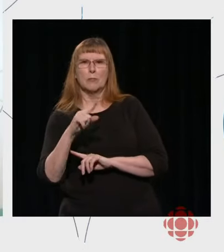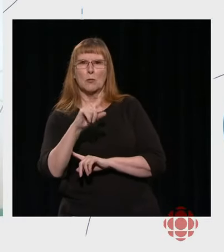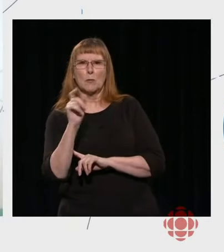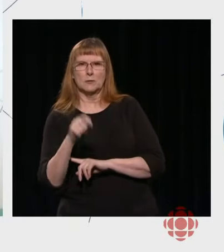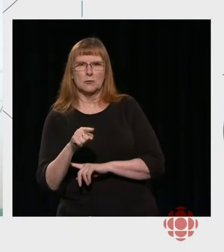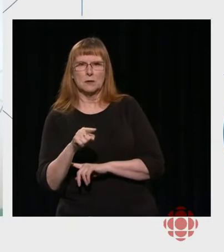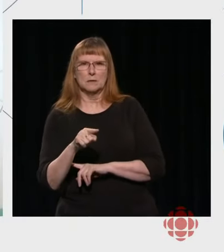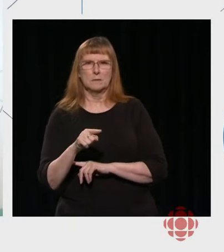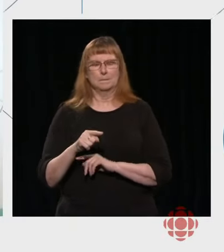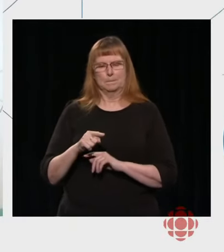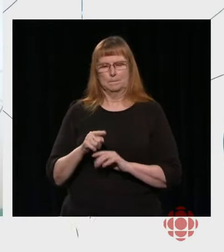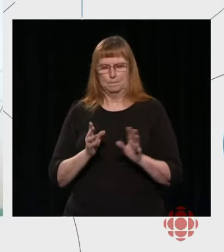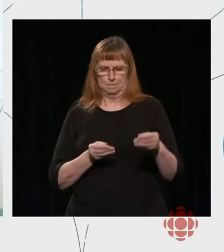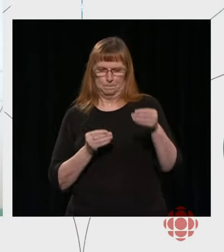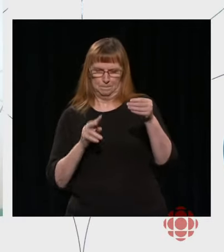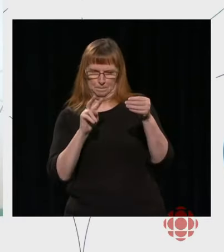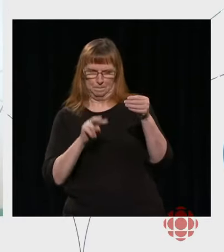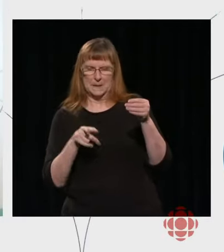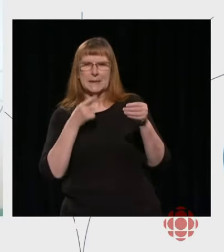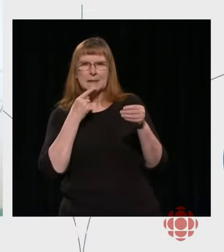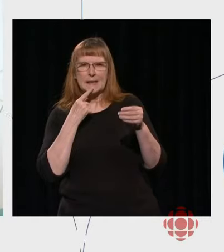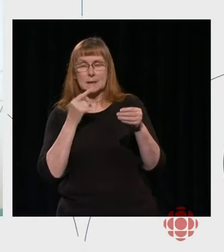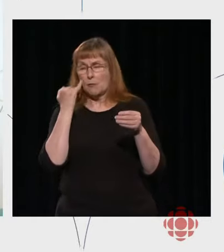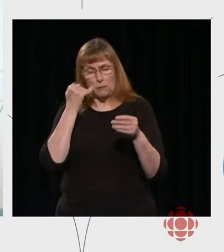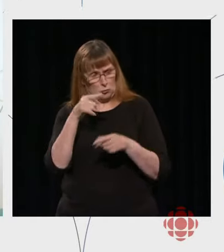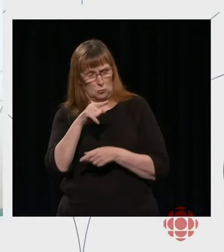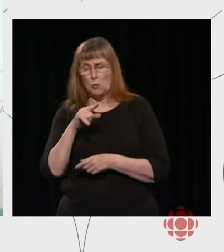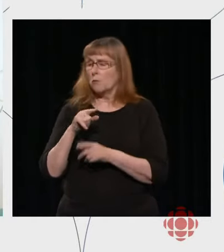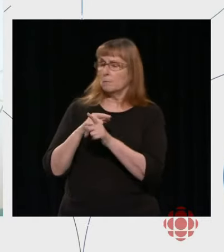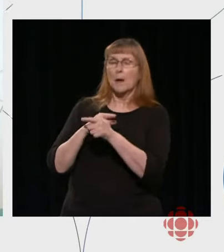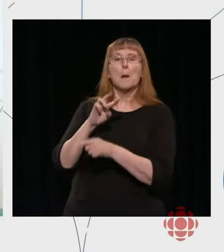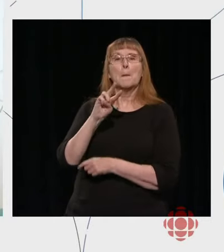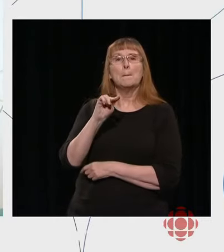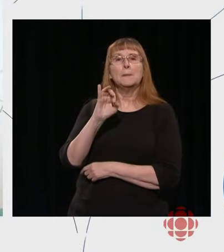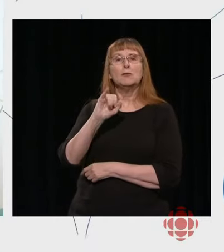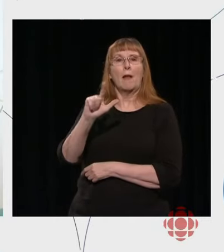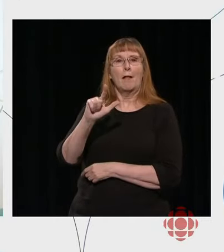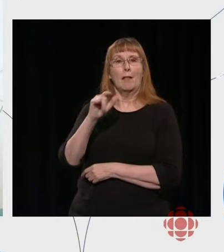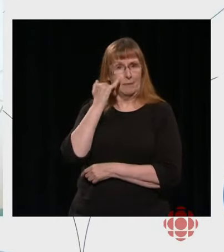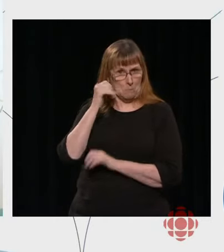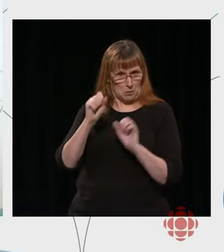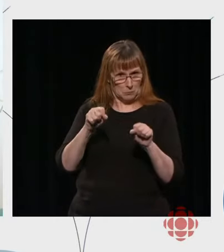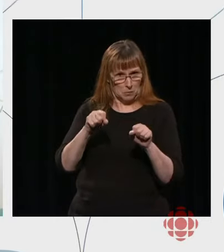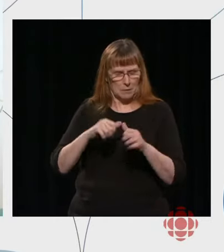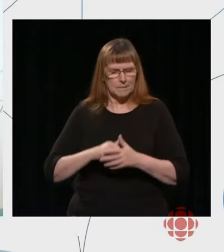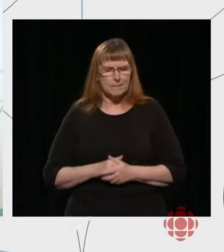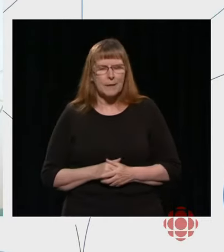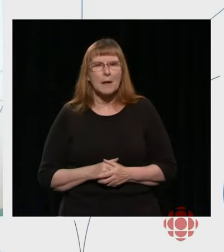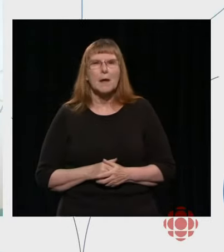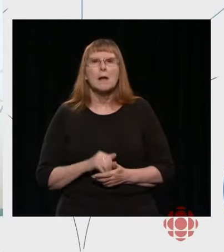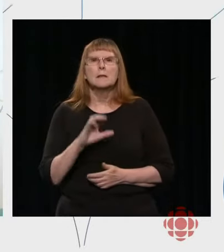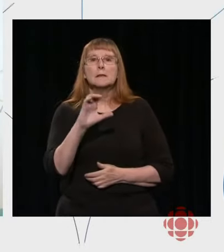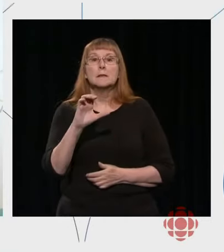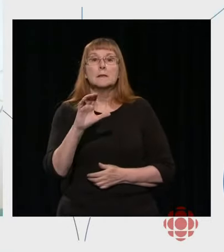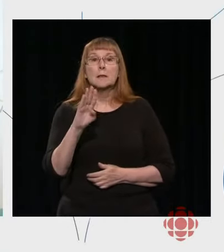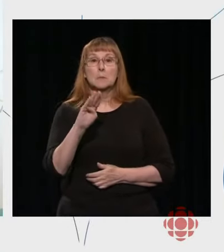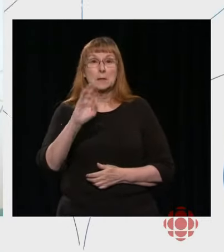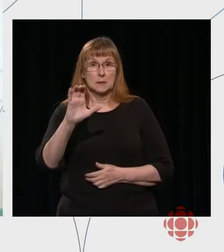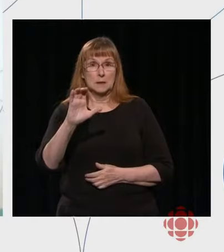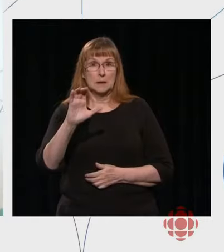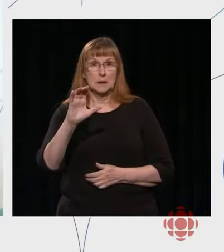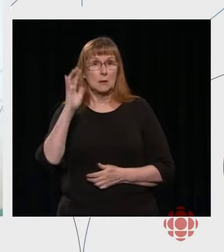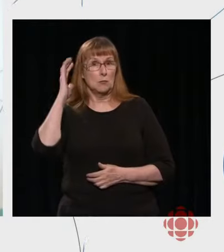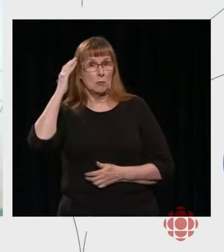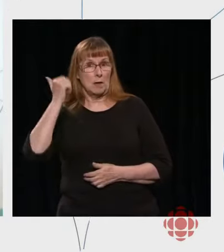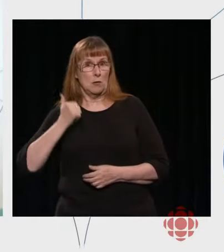is a question that I'd like you to answer, Michel, if possible. When will CBC Radio Canada recognize